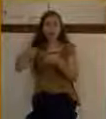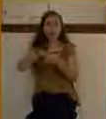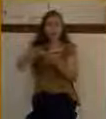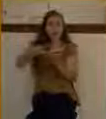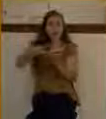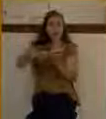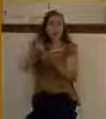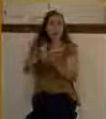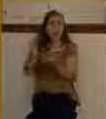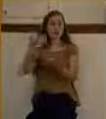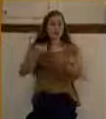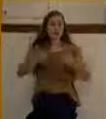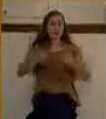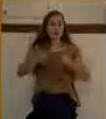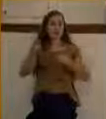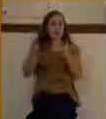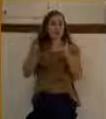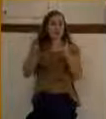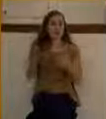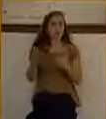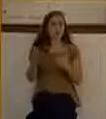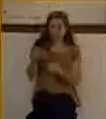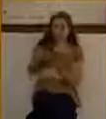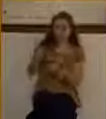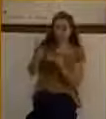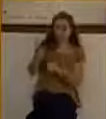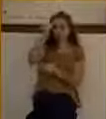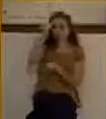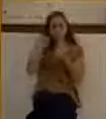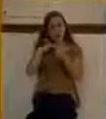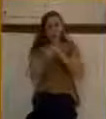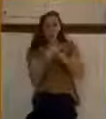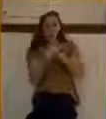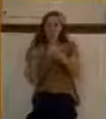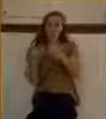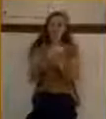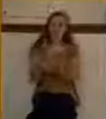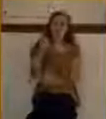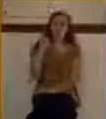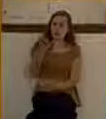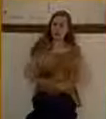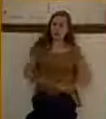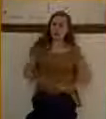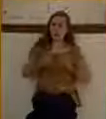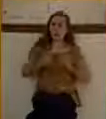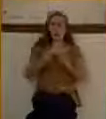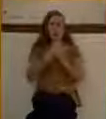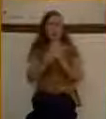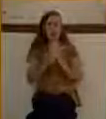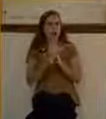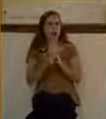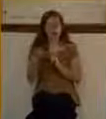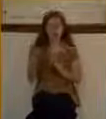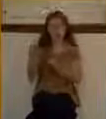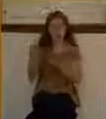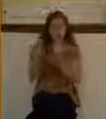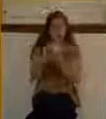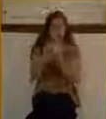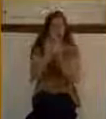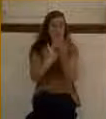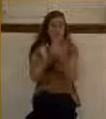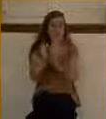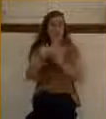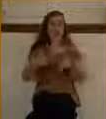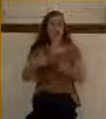and what did he want? He wanted to know about eternal life. He wanted to have eternal life. But when he came to Jesus, he came with all this religious